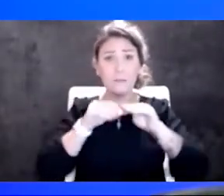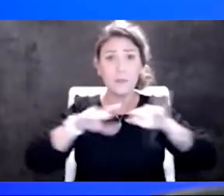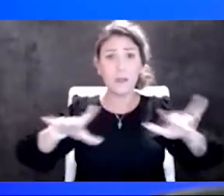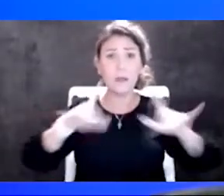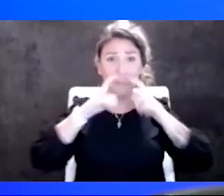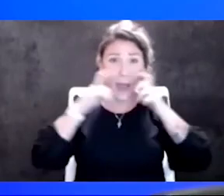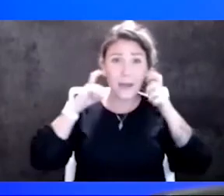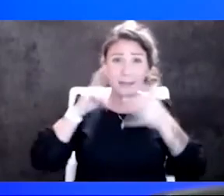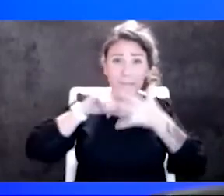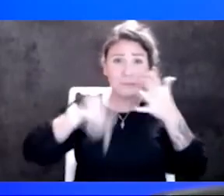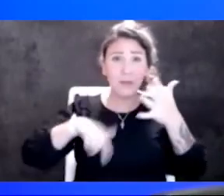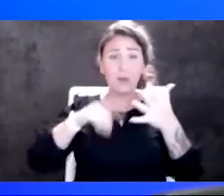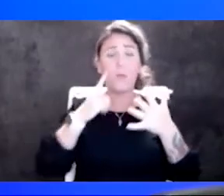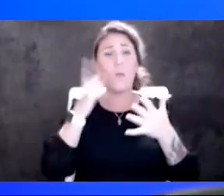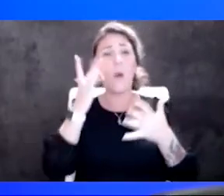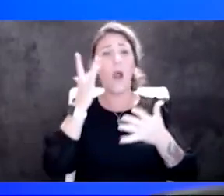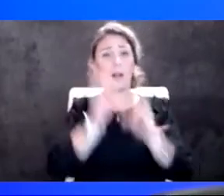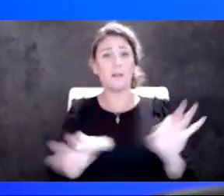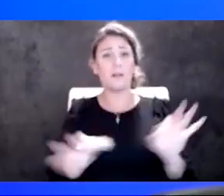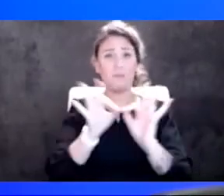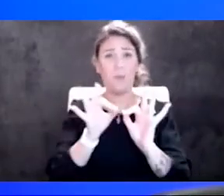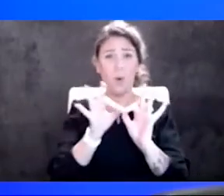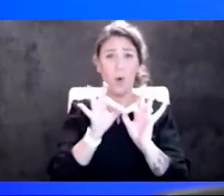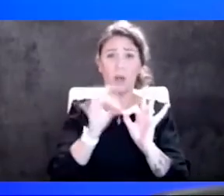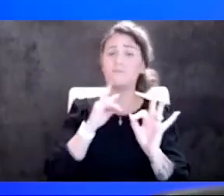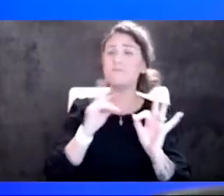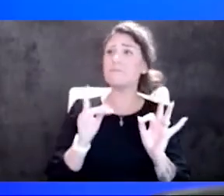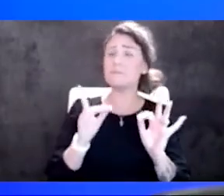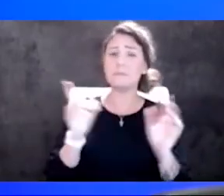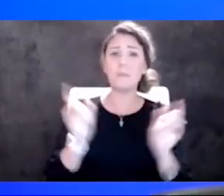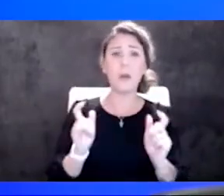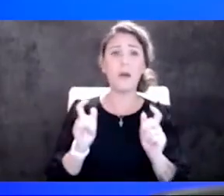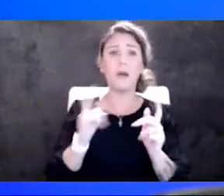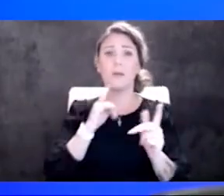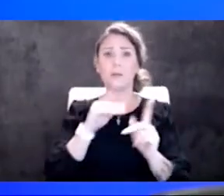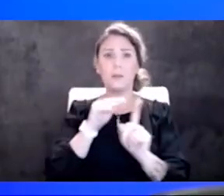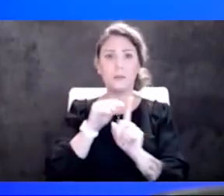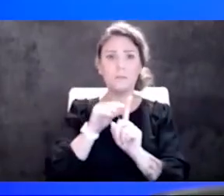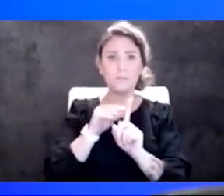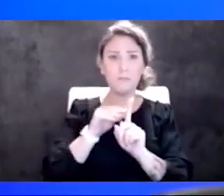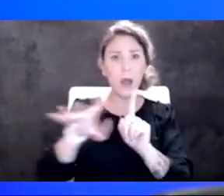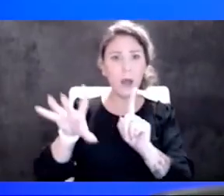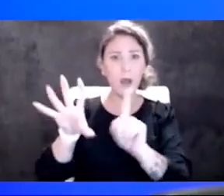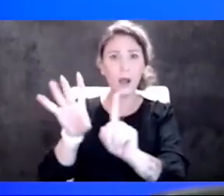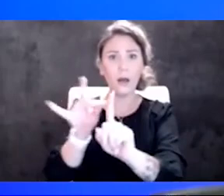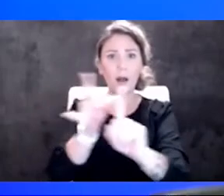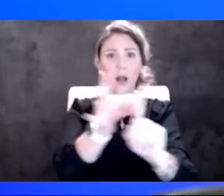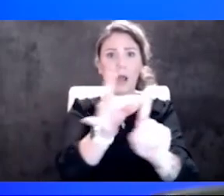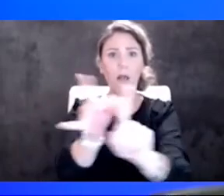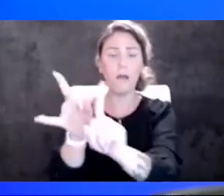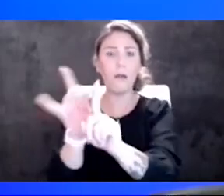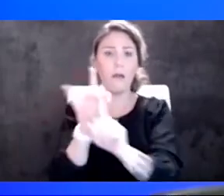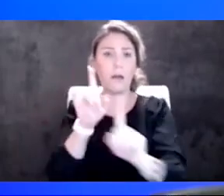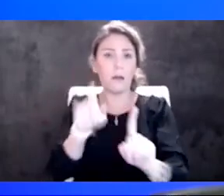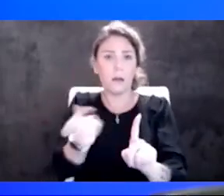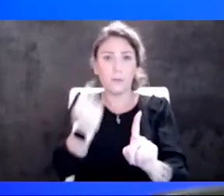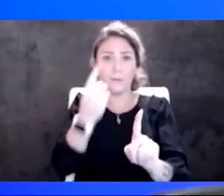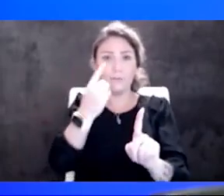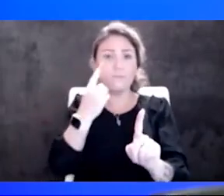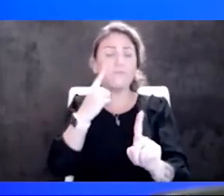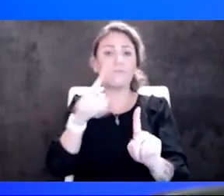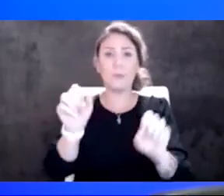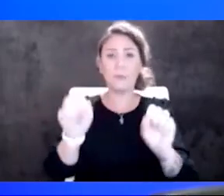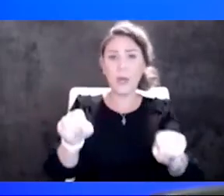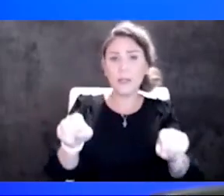If it's only going to take a smaller amount to transmit the virus, then we really need to be cognizant of our potential for being